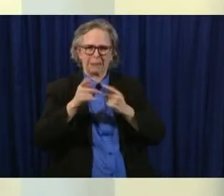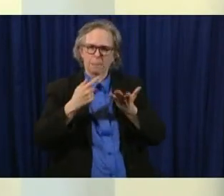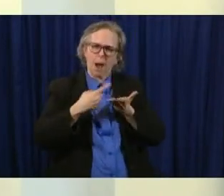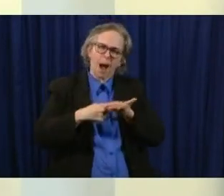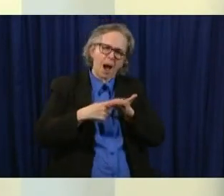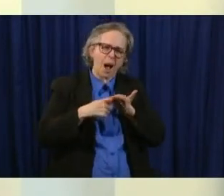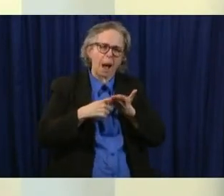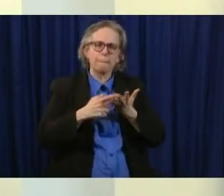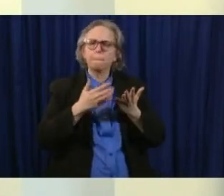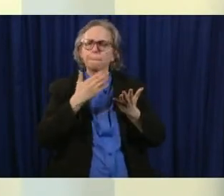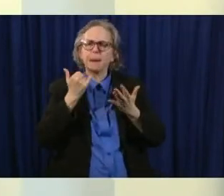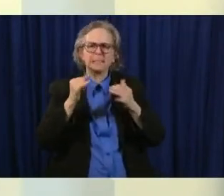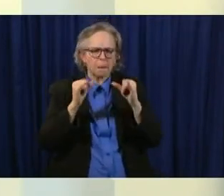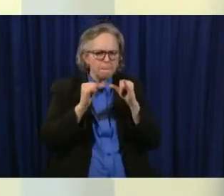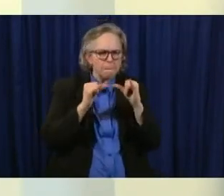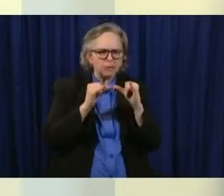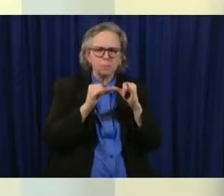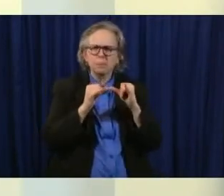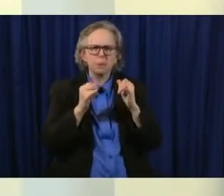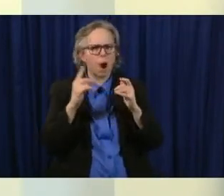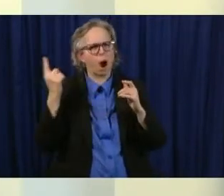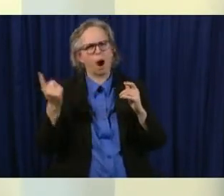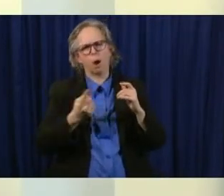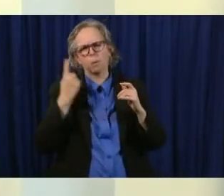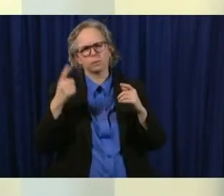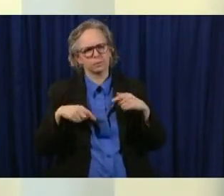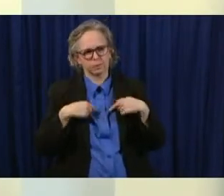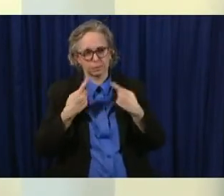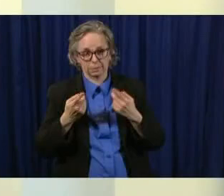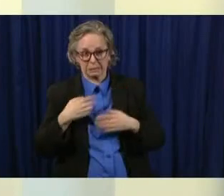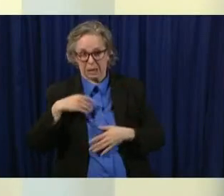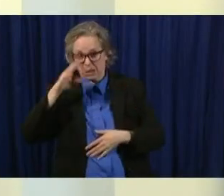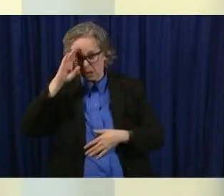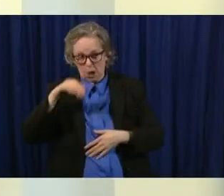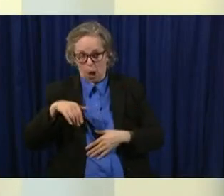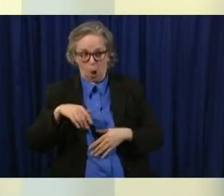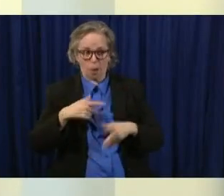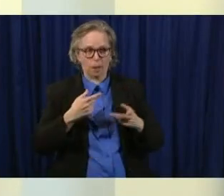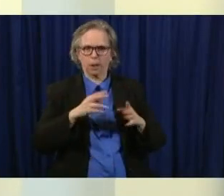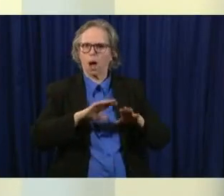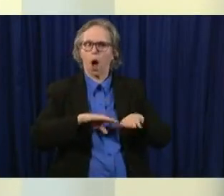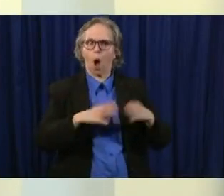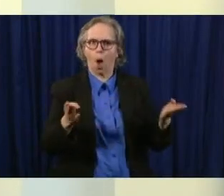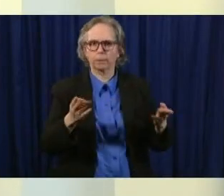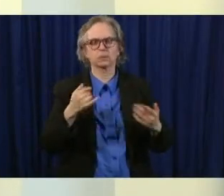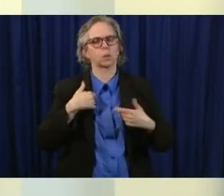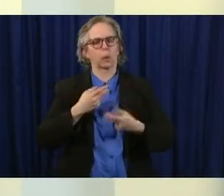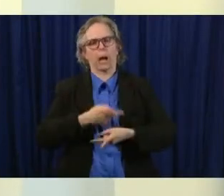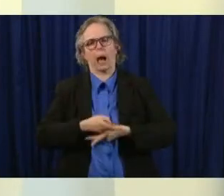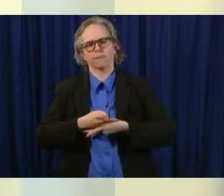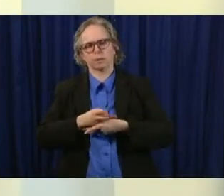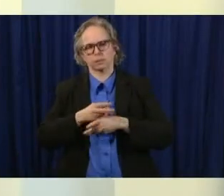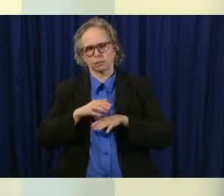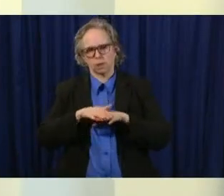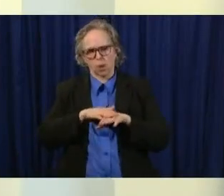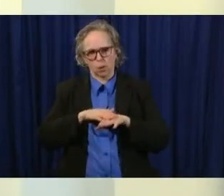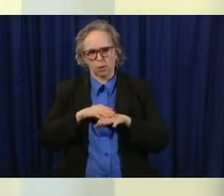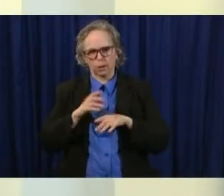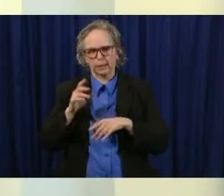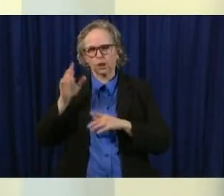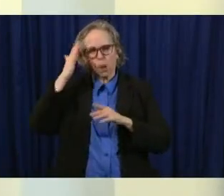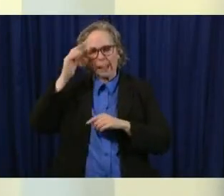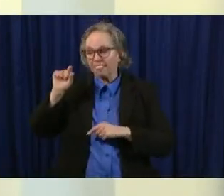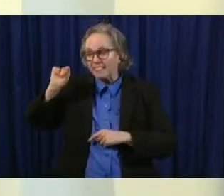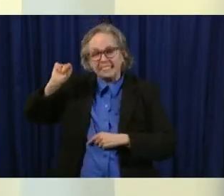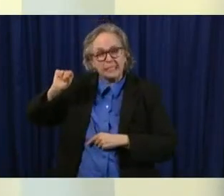dialing the the dimmer switch we're not flipping the switch you know like we did on the way in we're kind of trying to do some things and